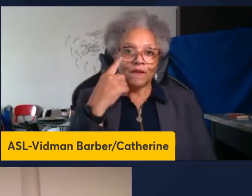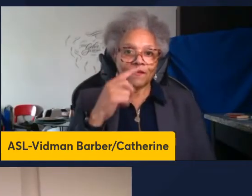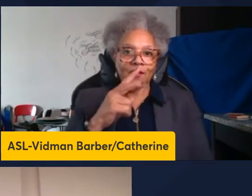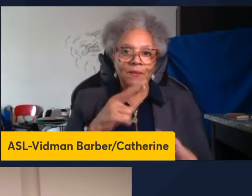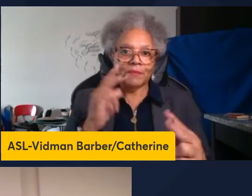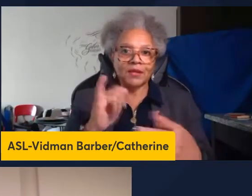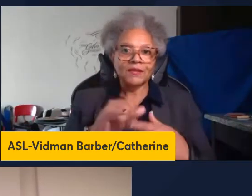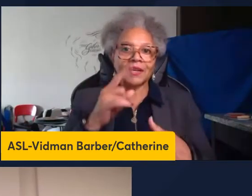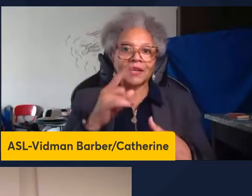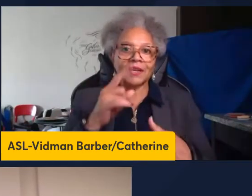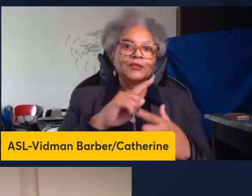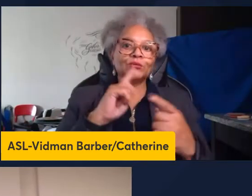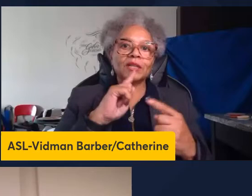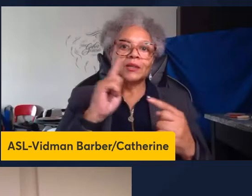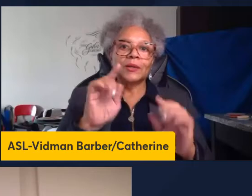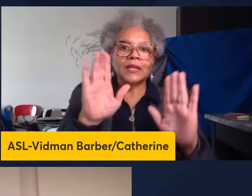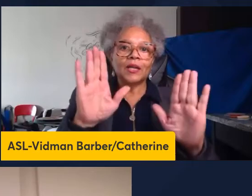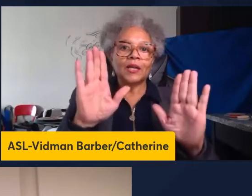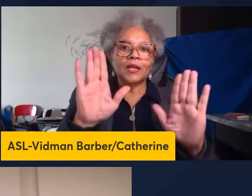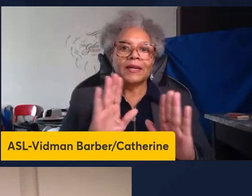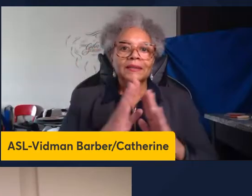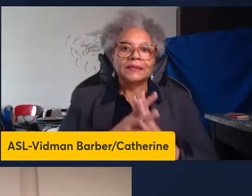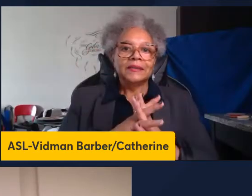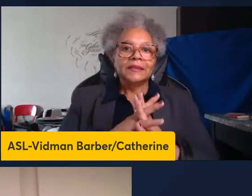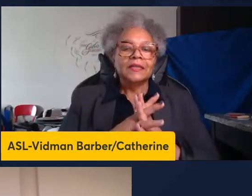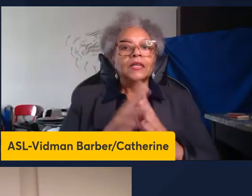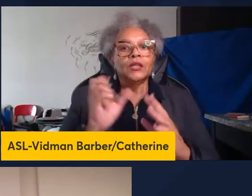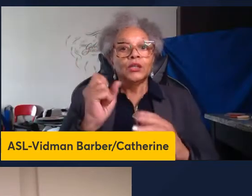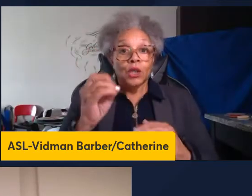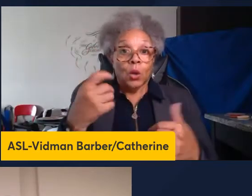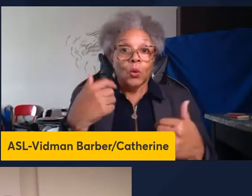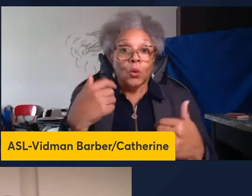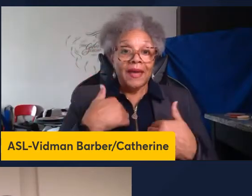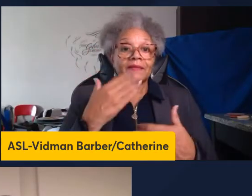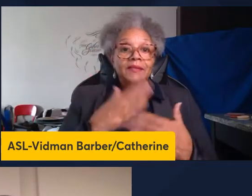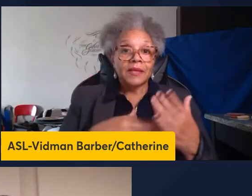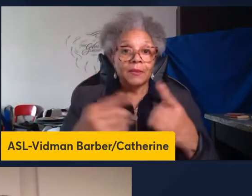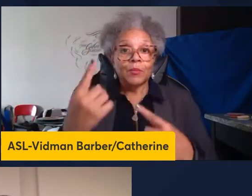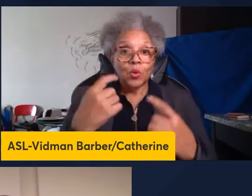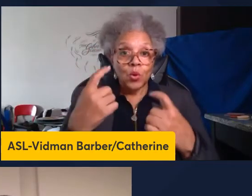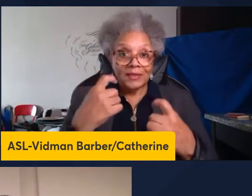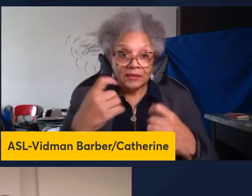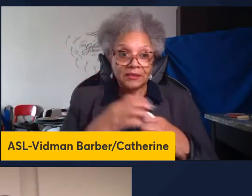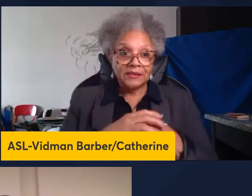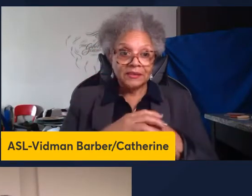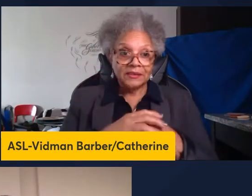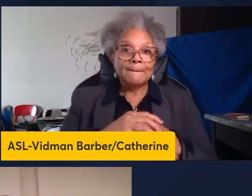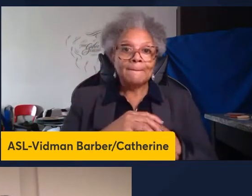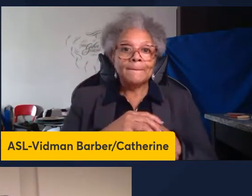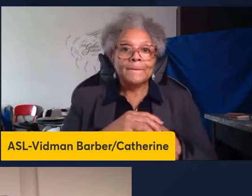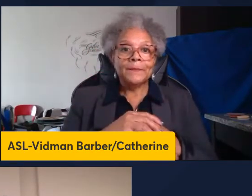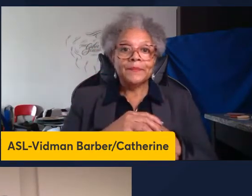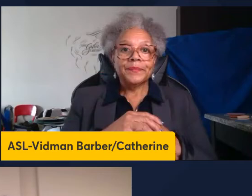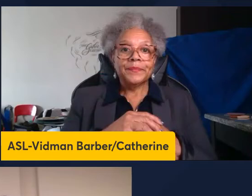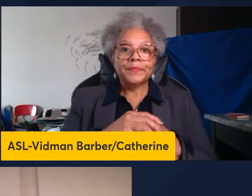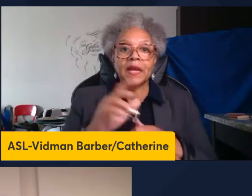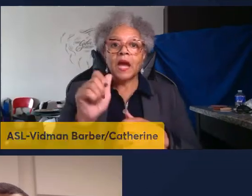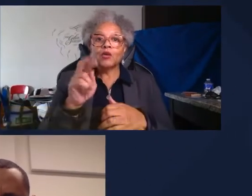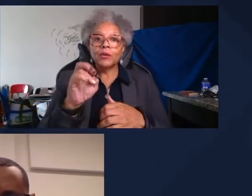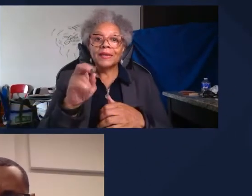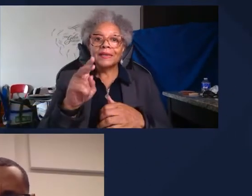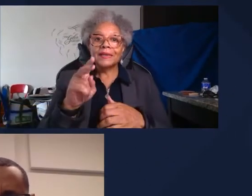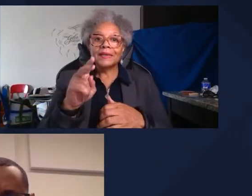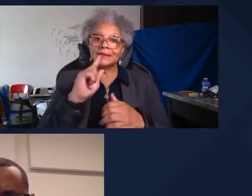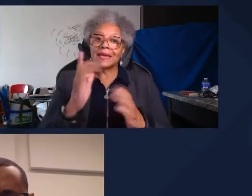Nakawisi that was really a great talk so we have some questions here so Irina is asking